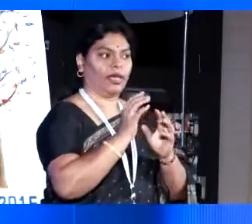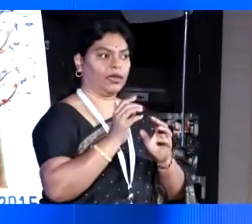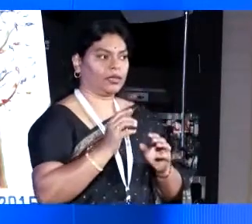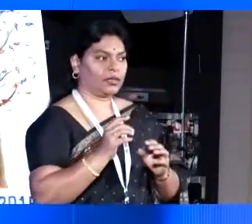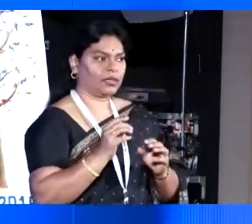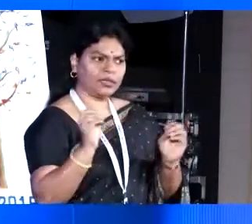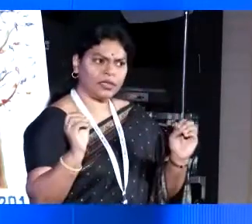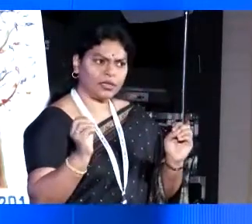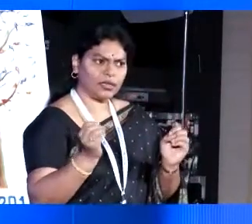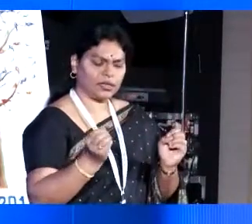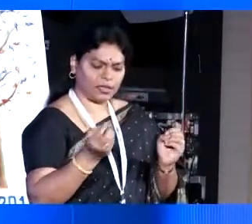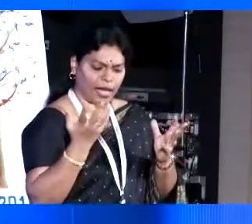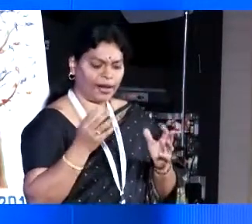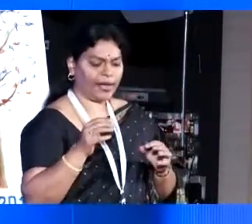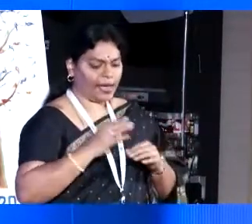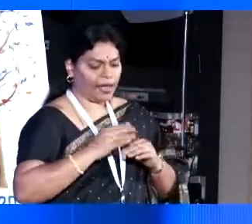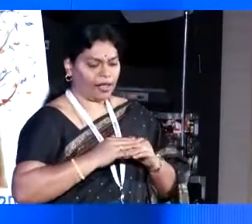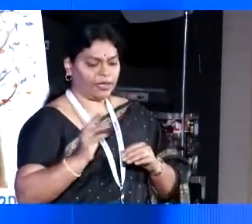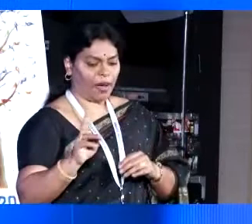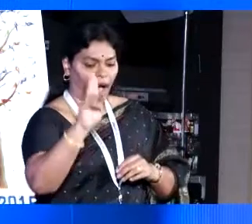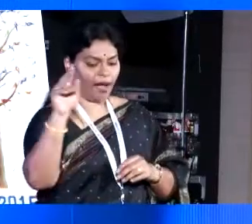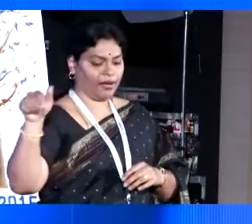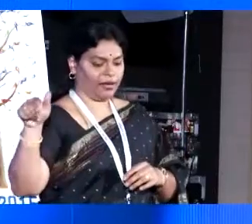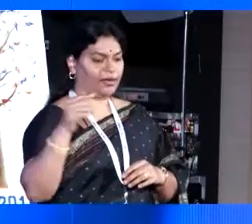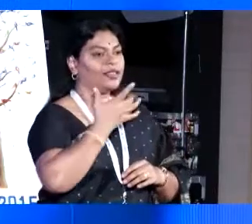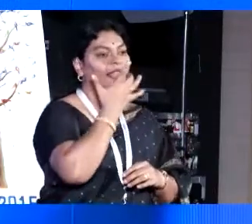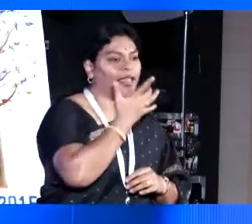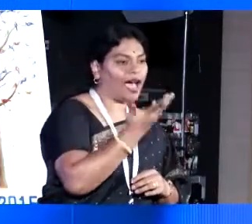And suddenly you call him uncle, you call him kaka.